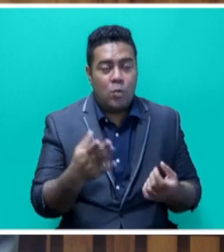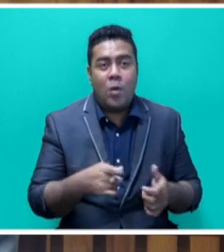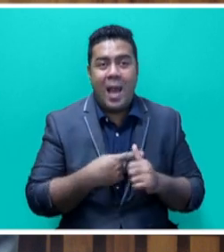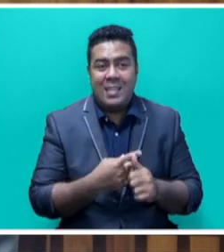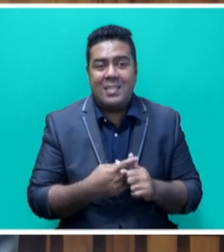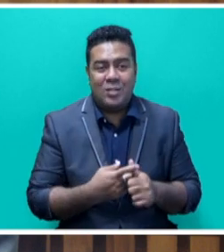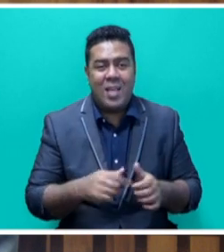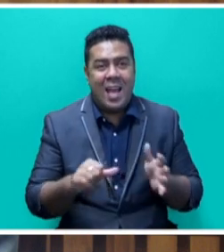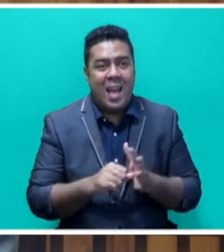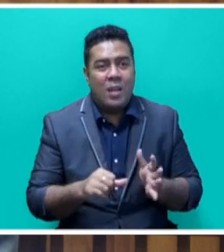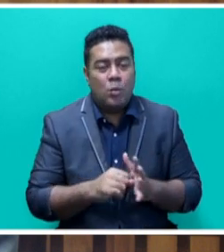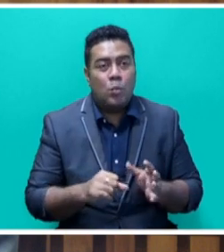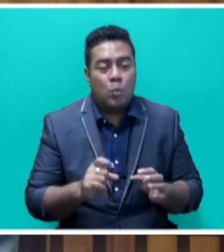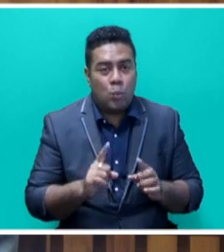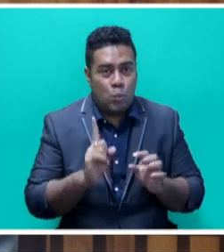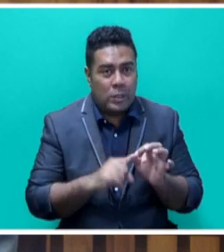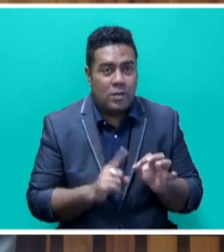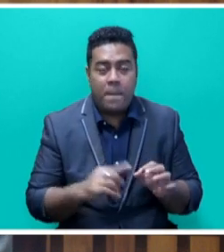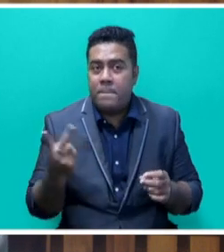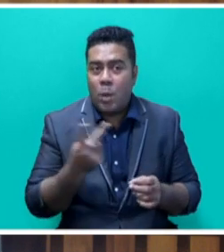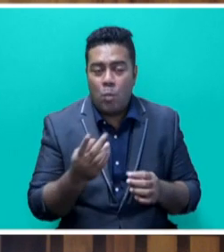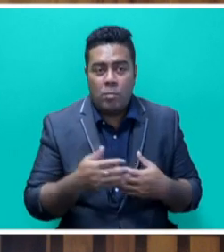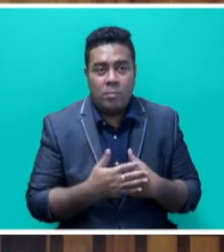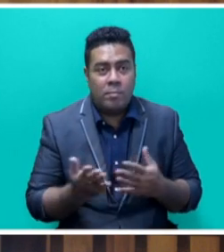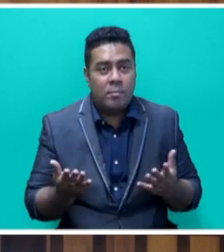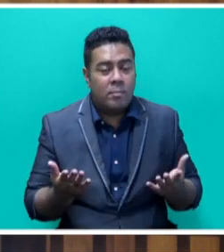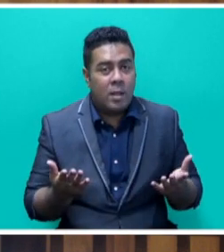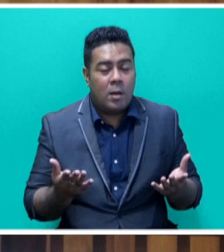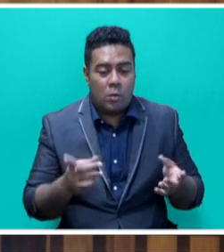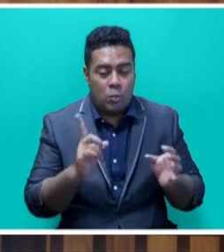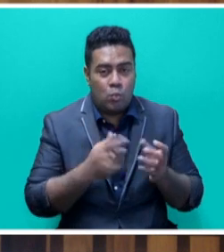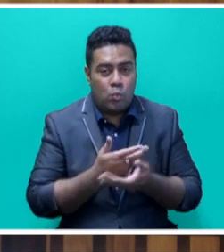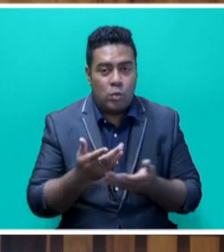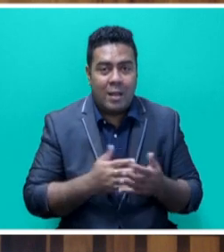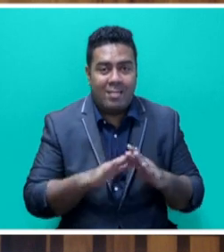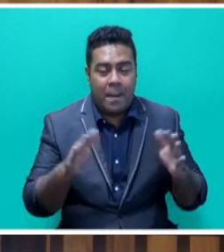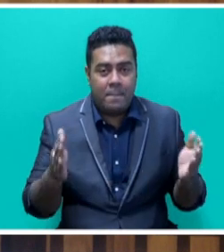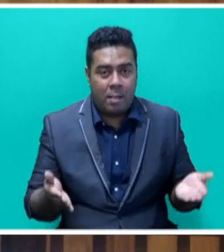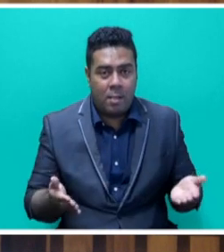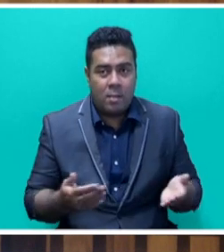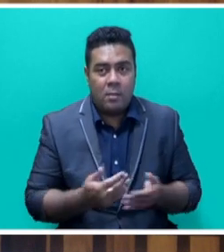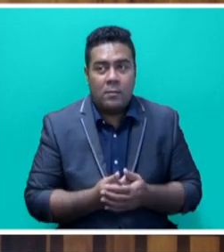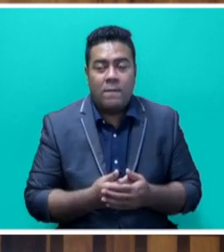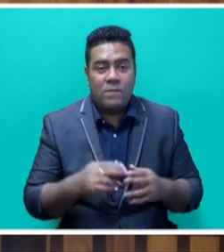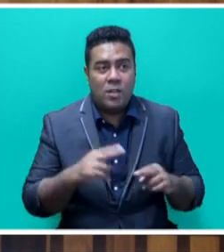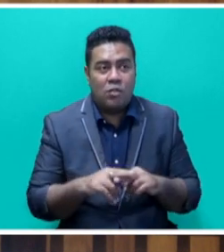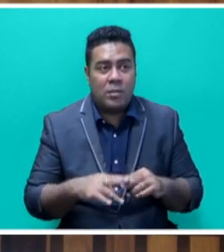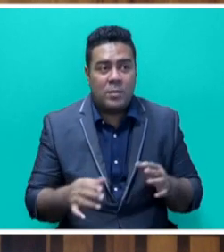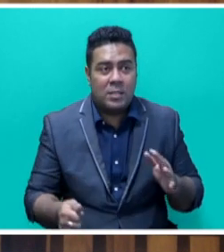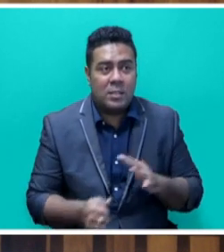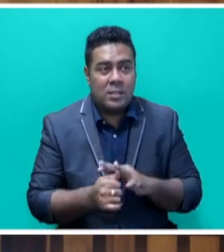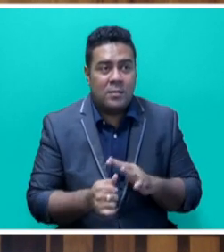questions at COP26, Mr. Speaker, sir, both in open forums and at the negotiating table. Fiji has been successful in negotiating